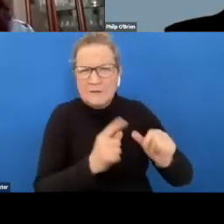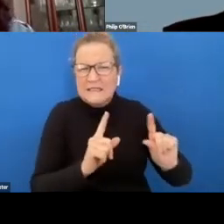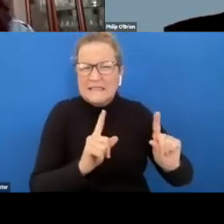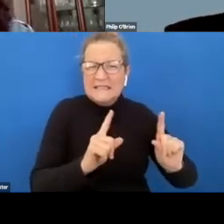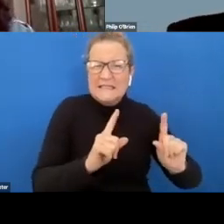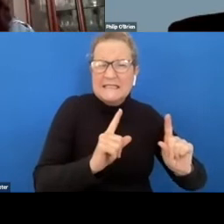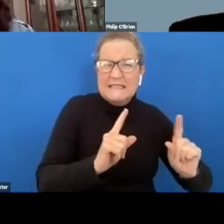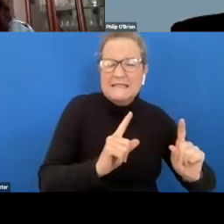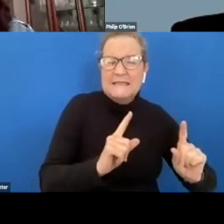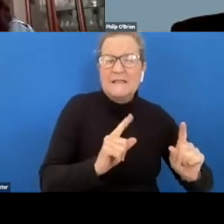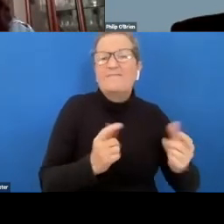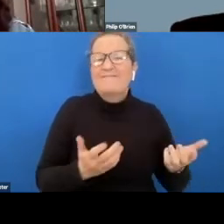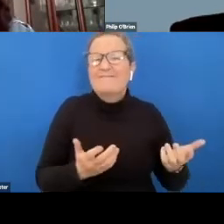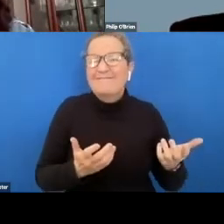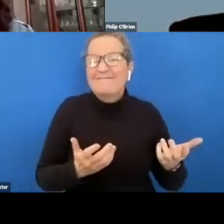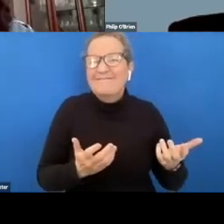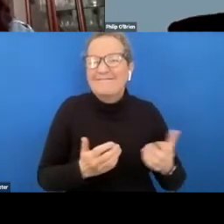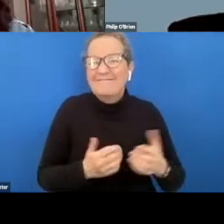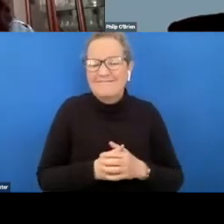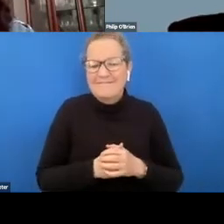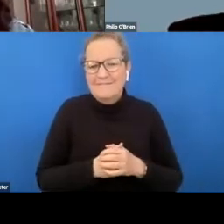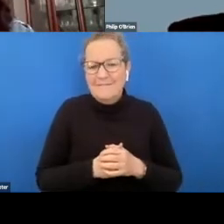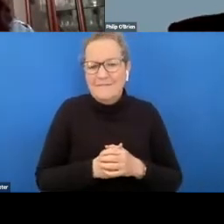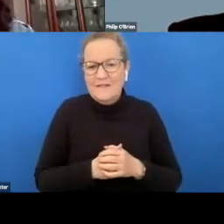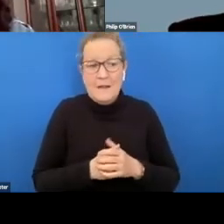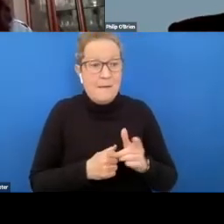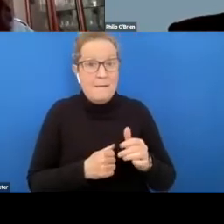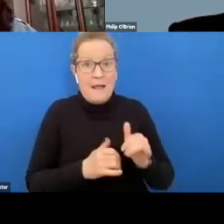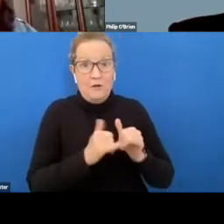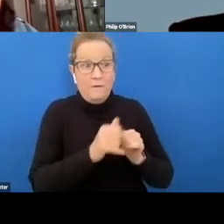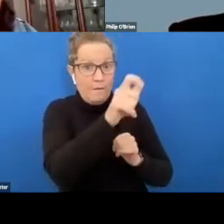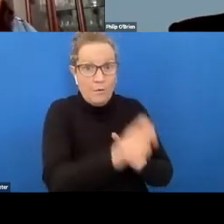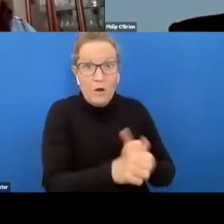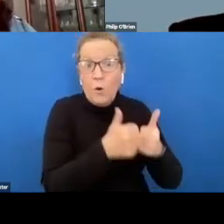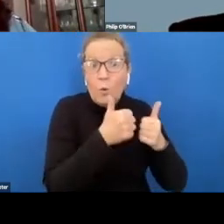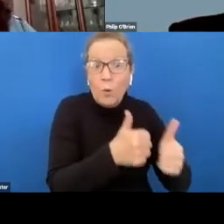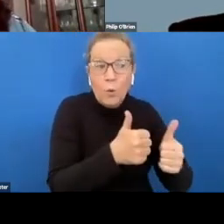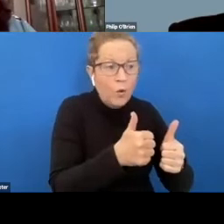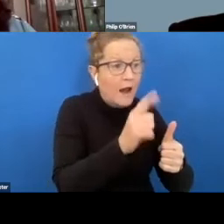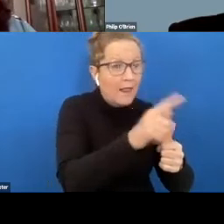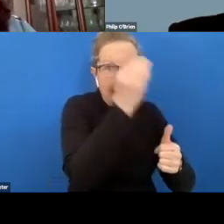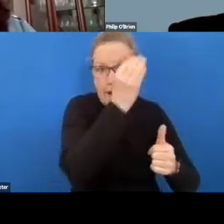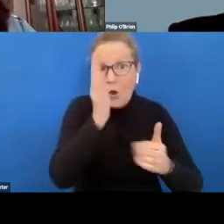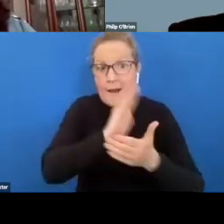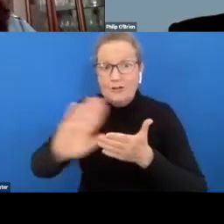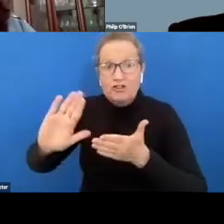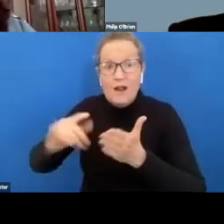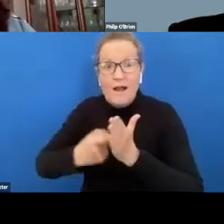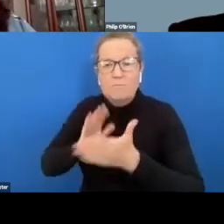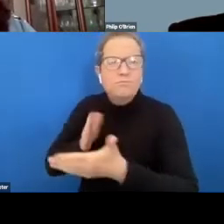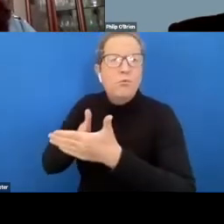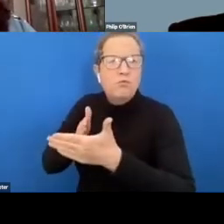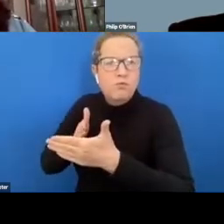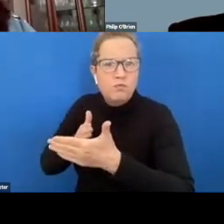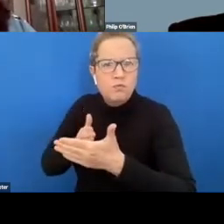talking about um disability the person in front of you might be great hearing it but maybe the hr person you know has different processes so